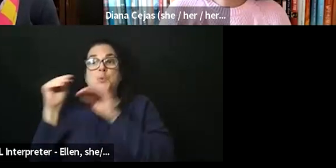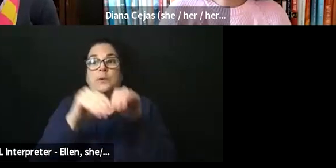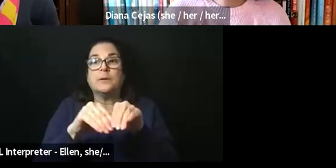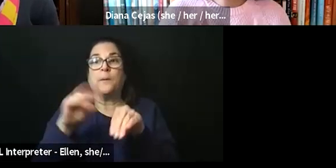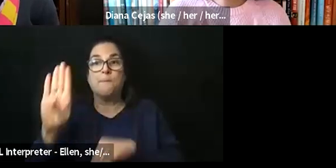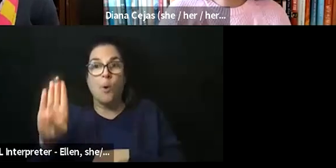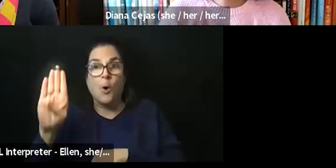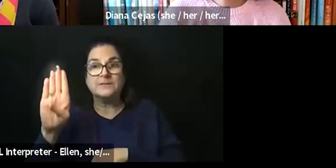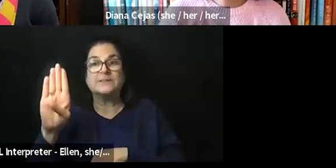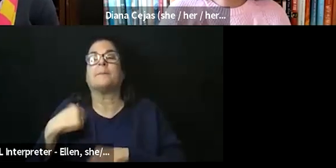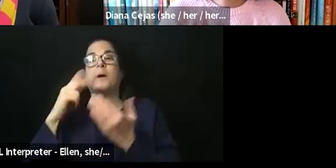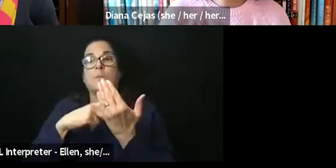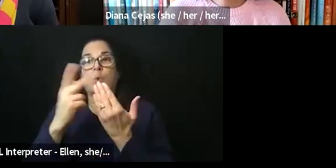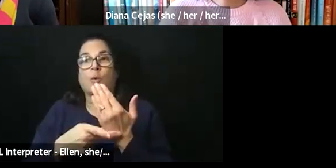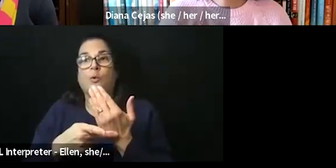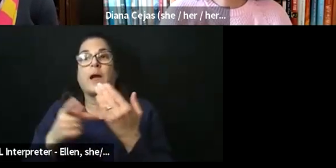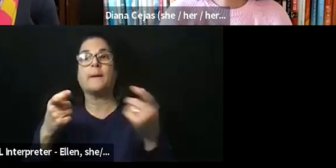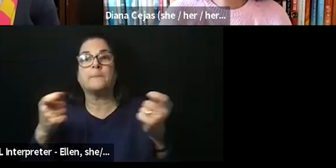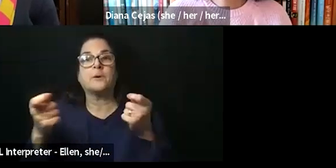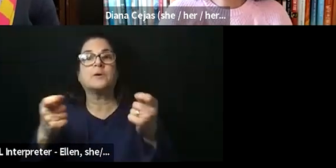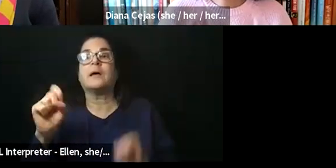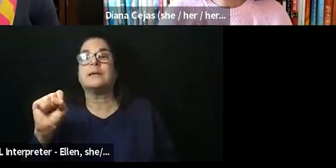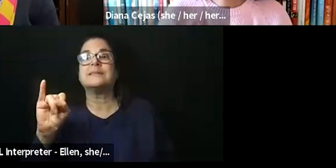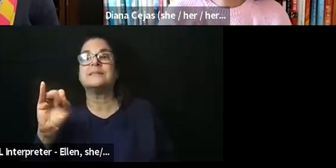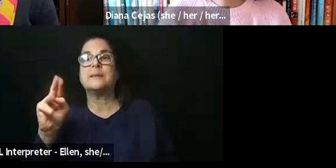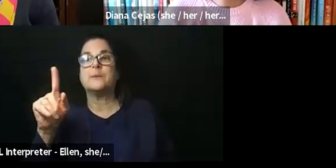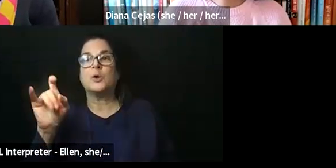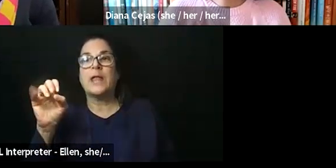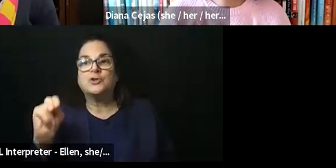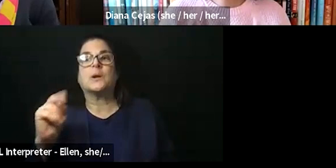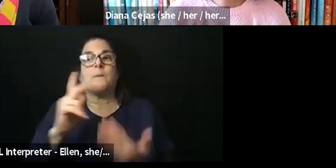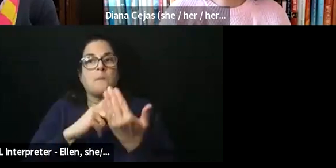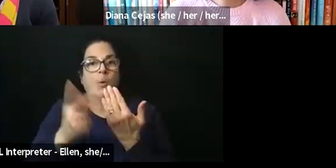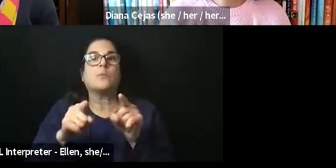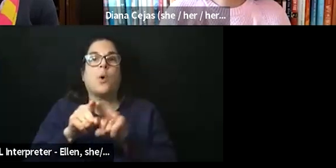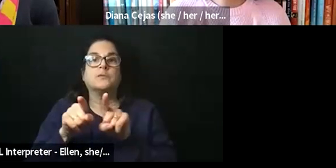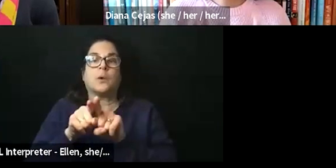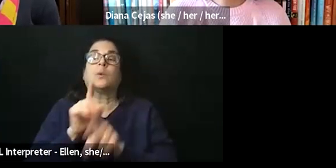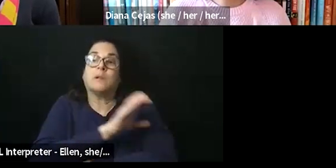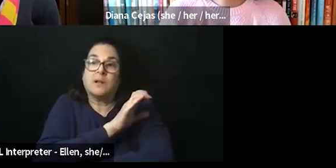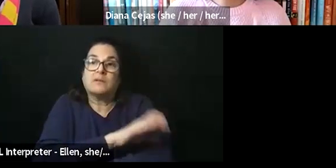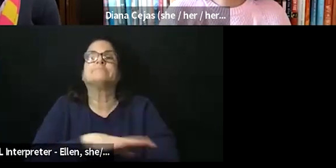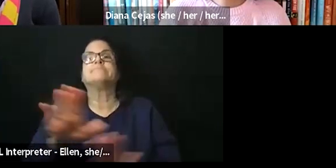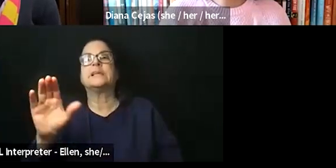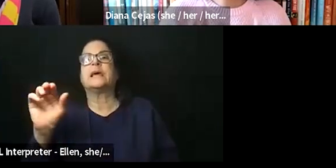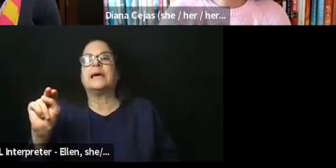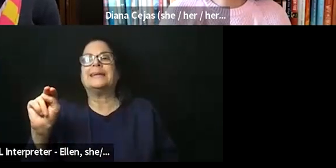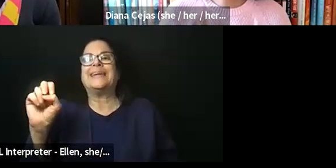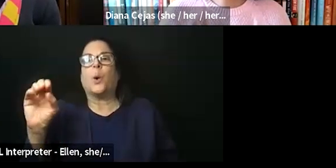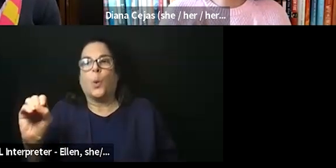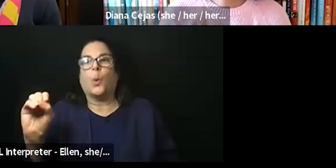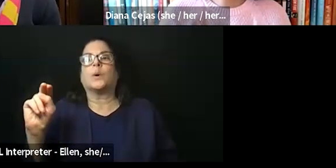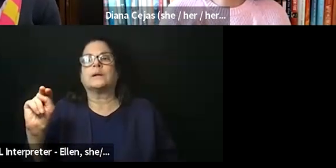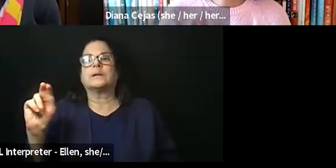program director of our simulation program. But I'm also clinically a neonatologist. However, due to my physical